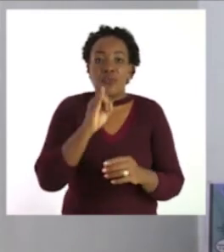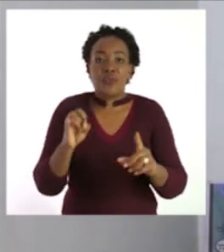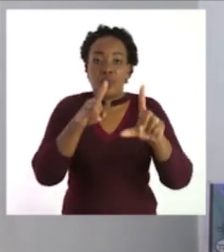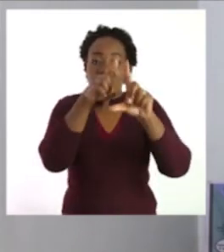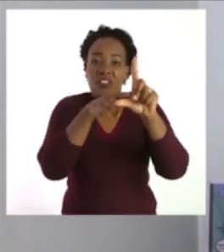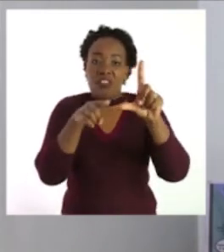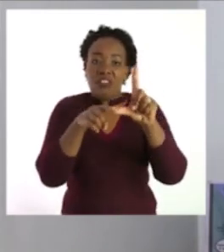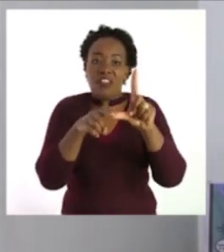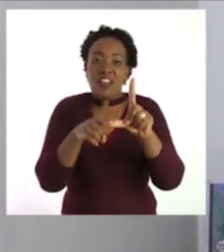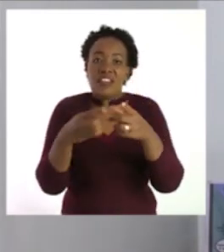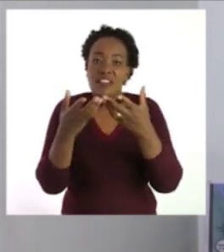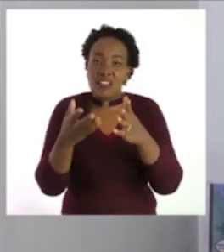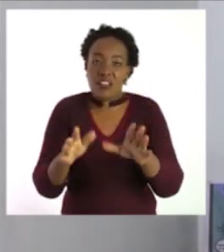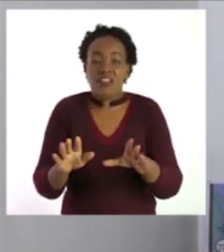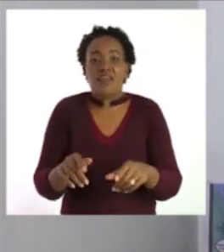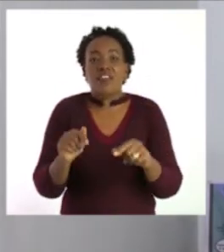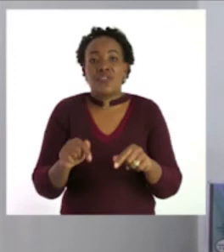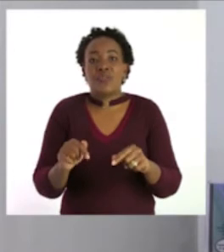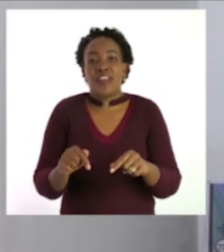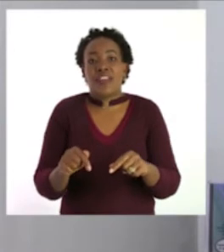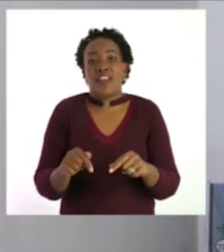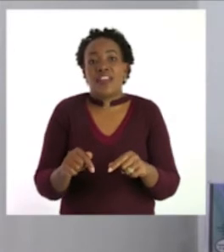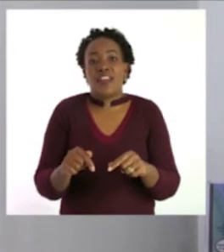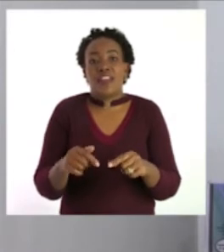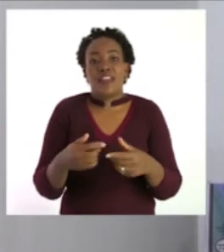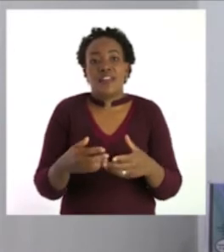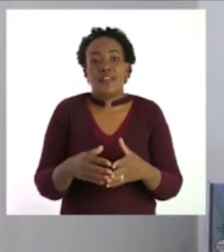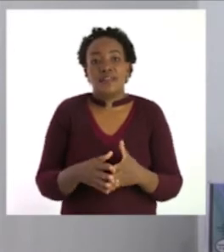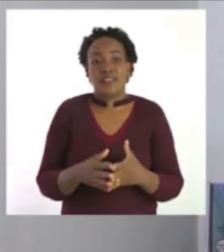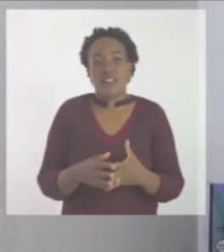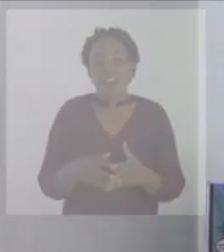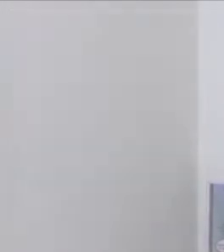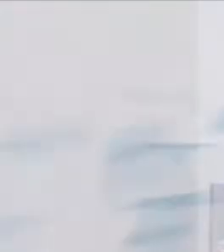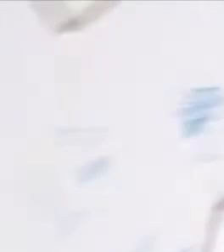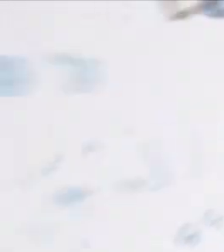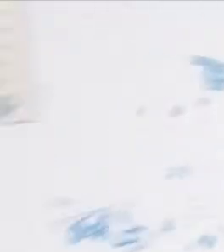That's all for today's lesson, grade twos. Thank you.